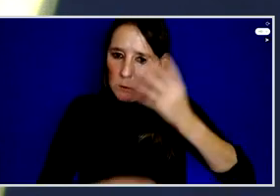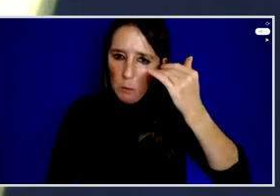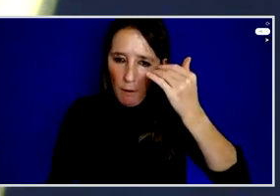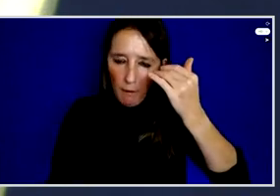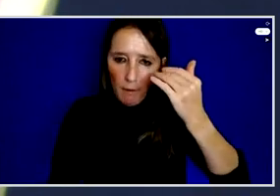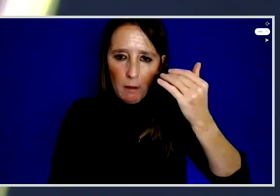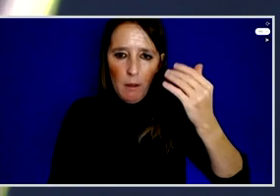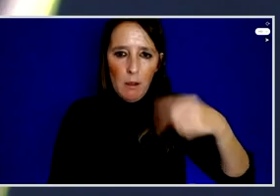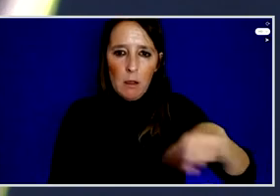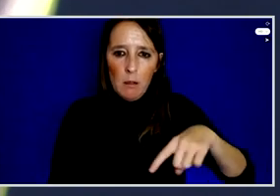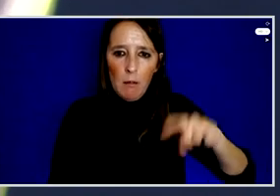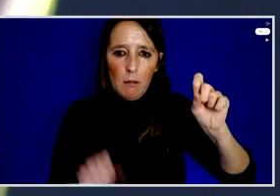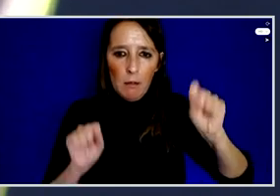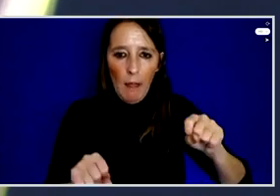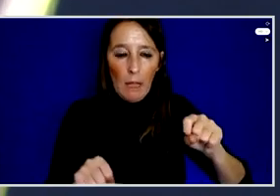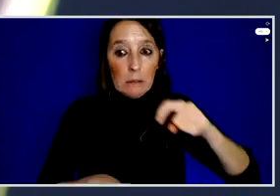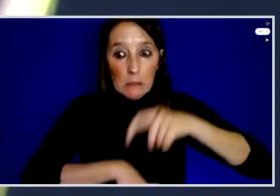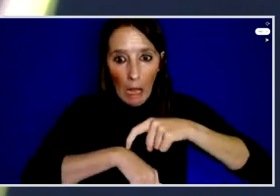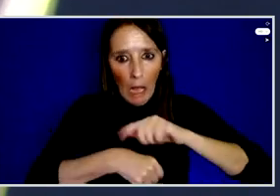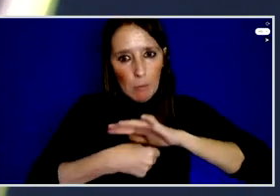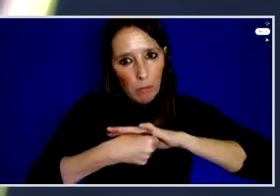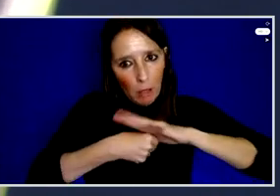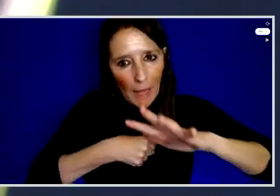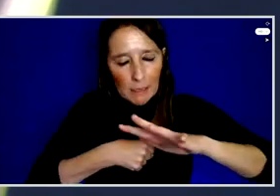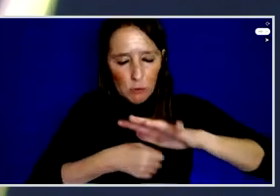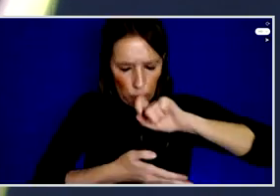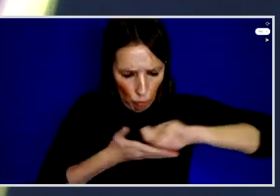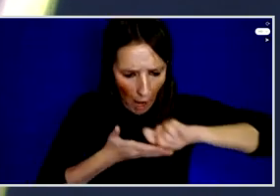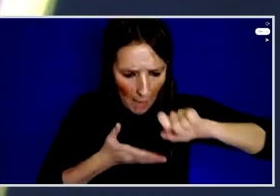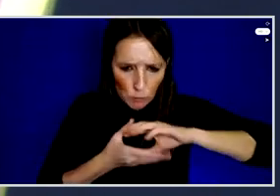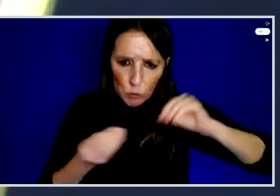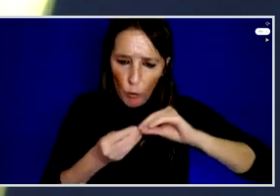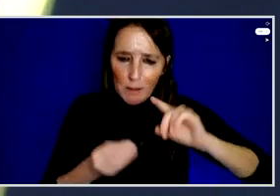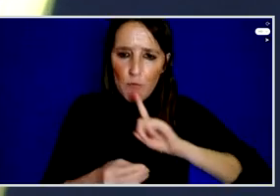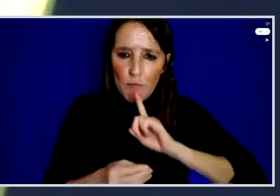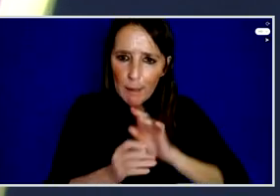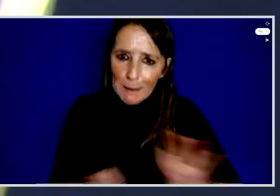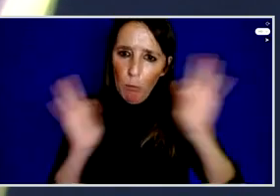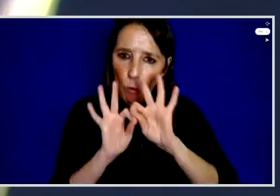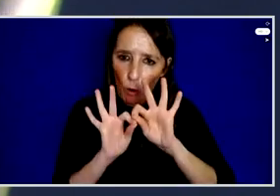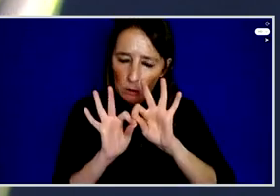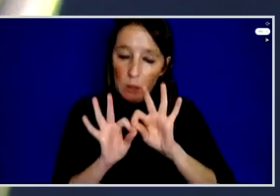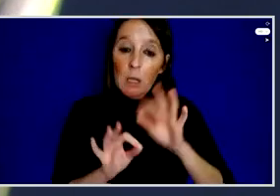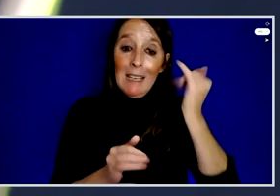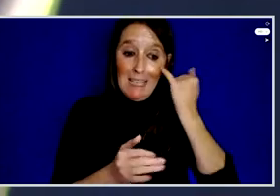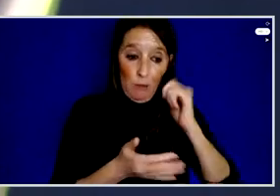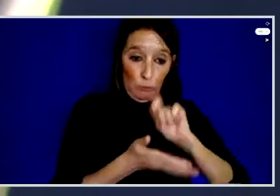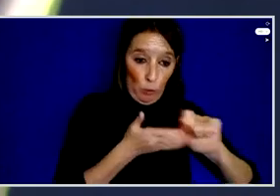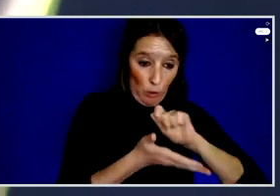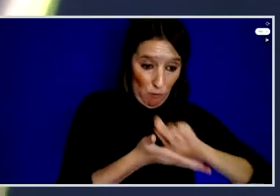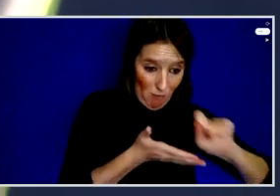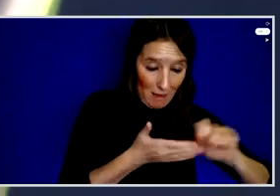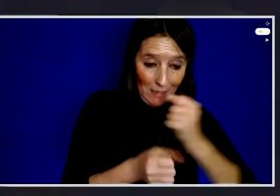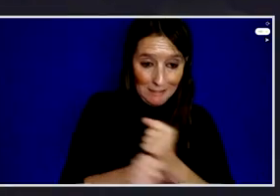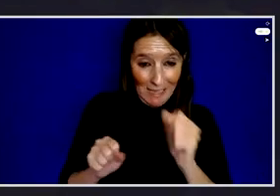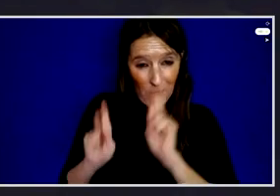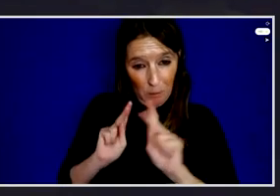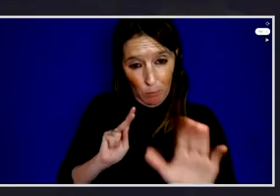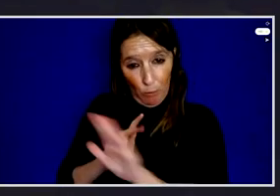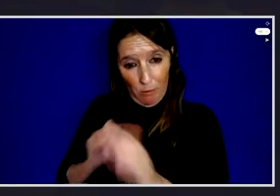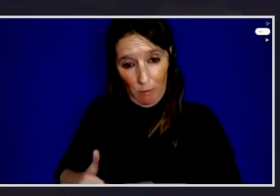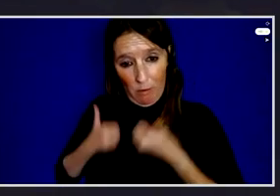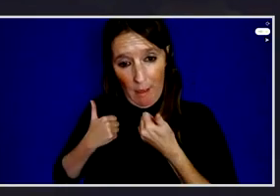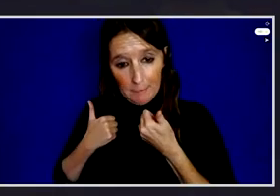as the time they can actually to produce good stories which really matter which can eventually save lives of people and inform thank you